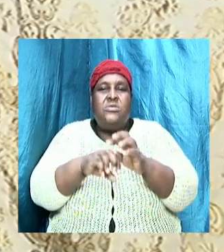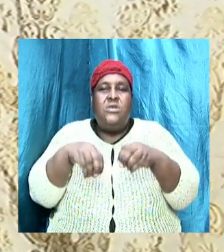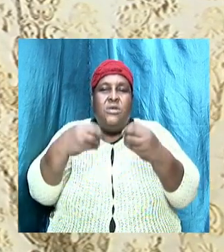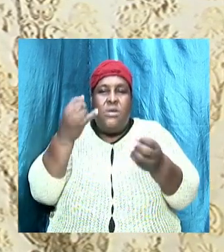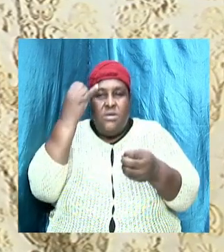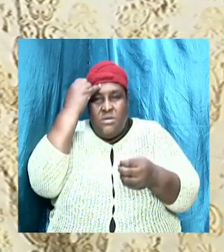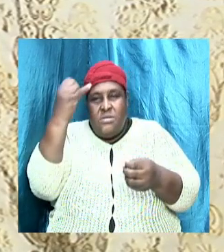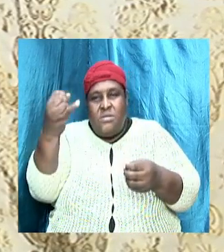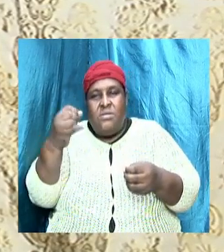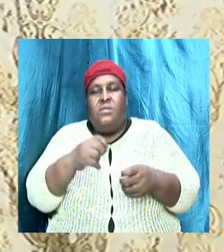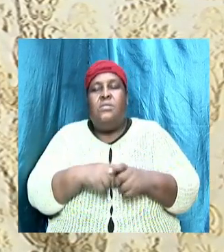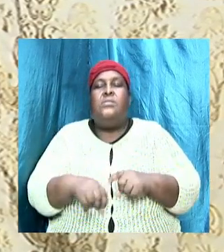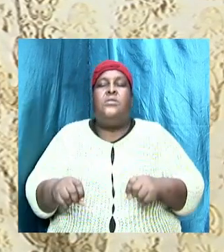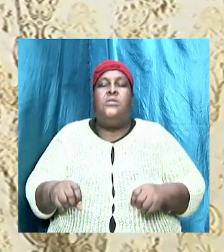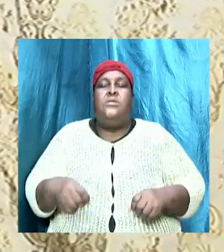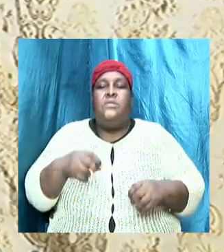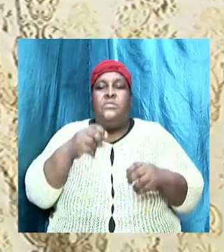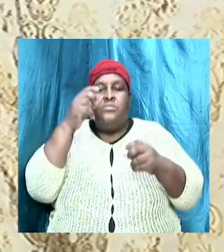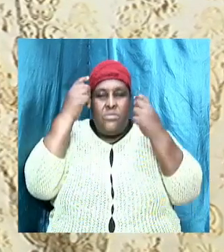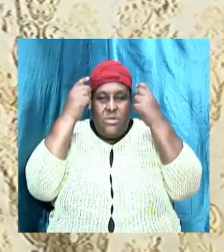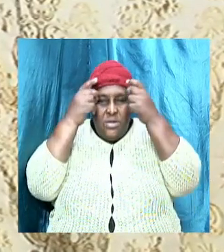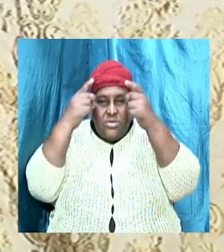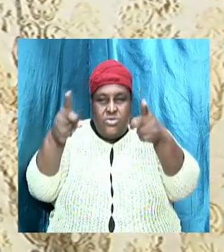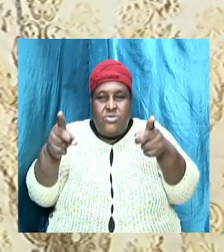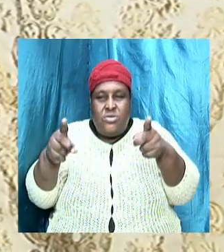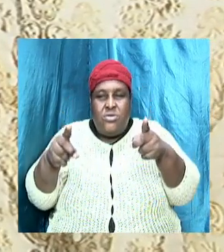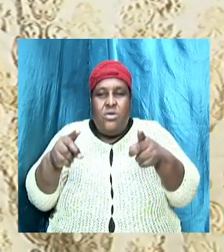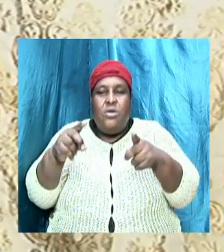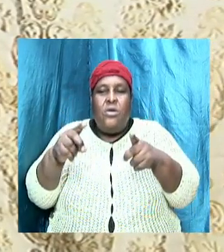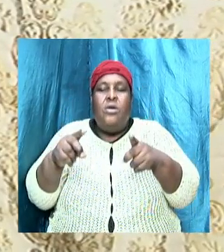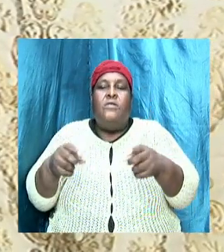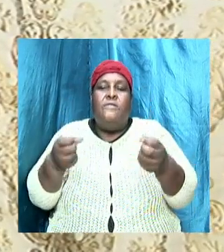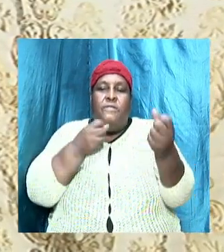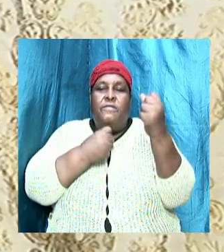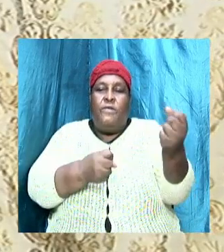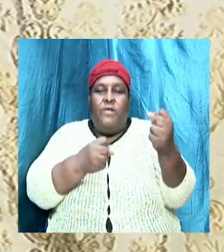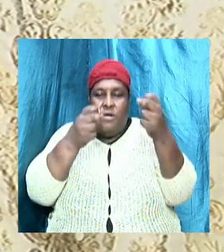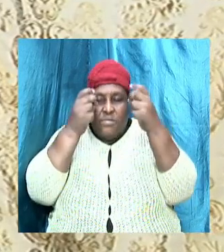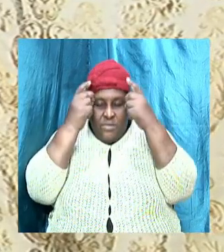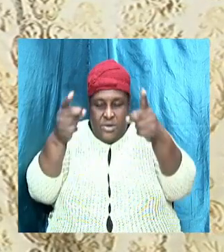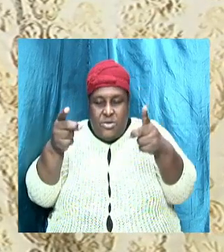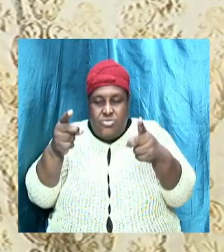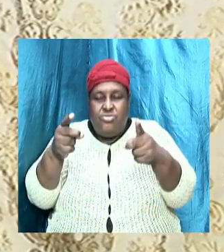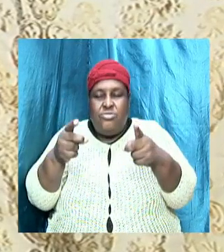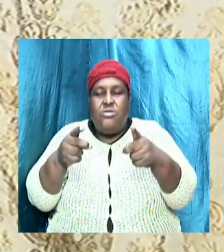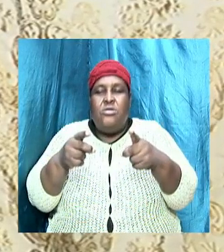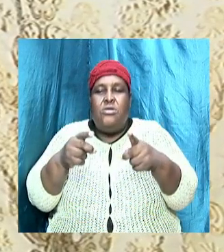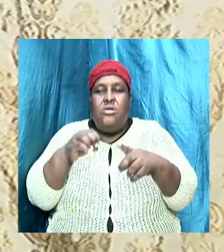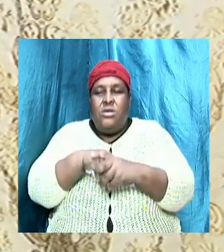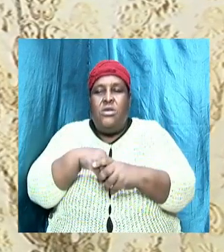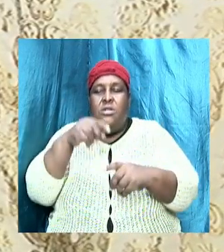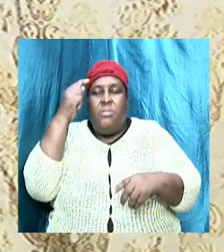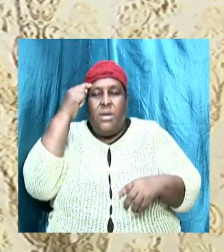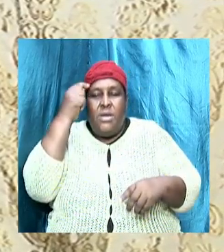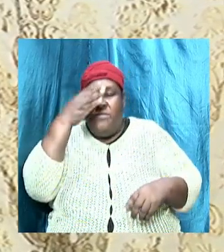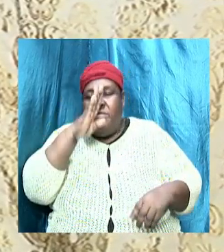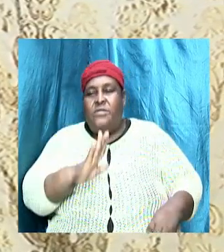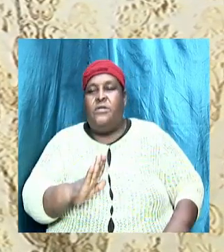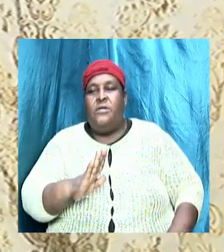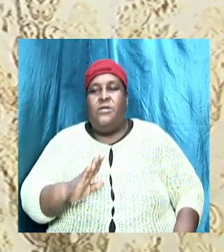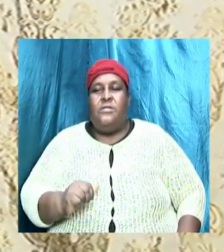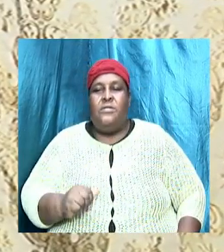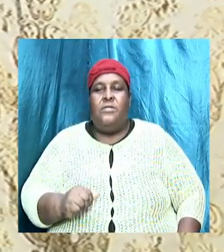profitable for doctrine. So sound doctrine originates with God, in the mind of God. Amen.